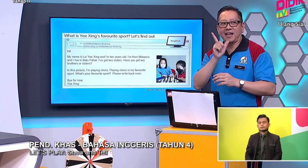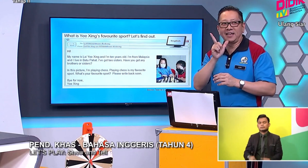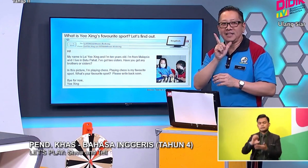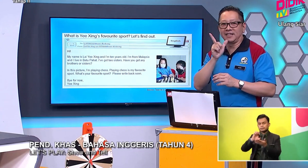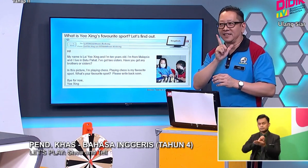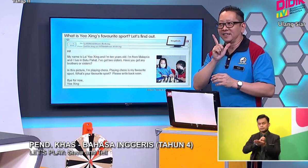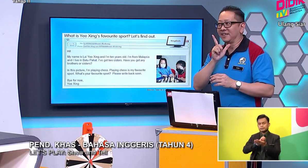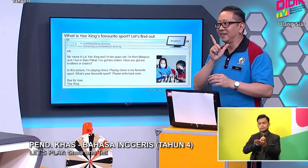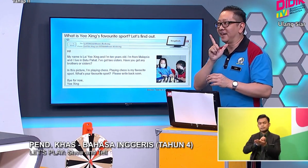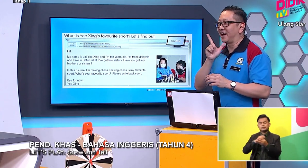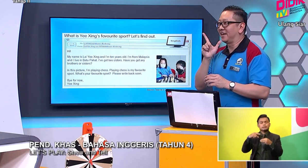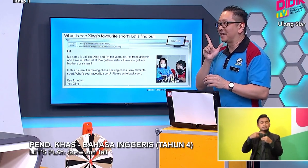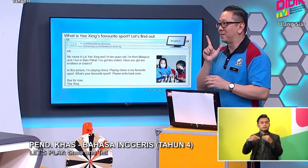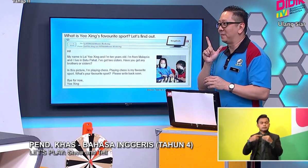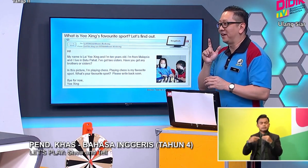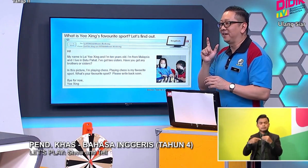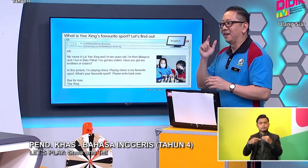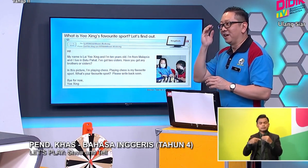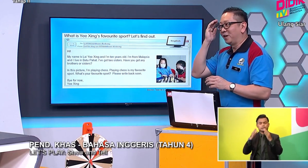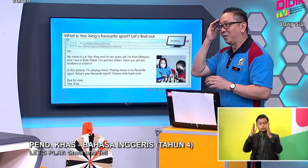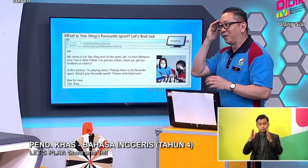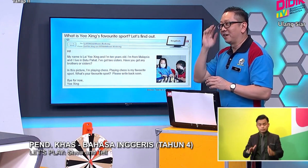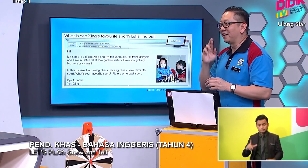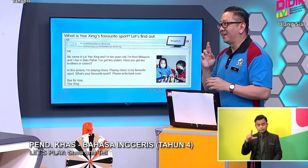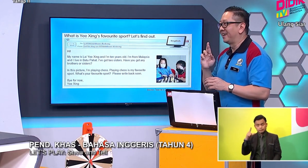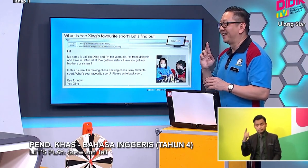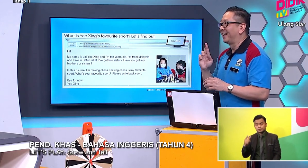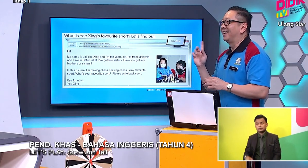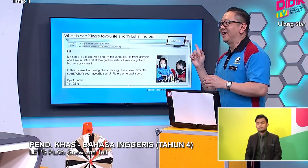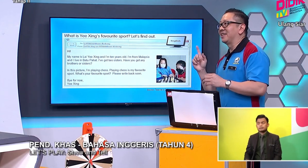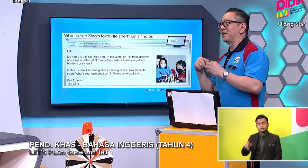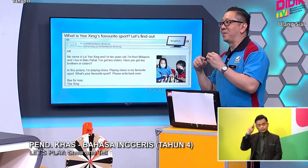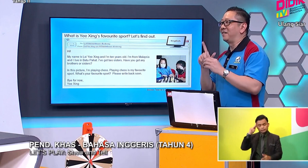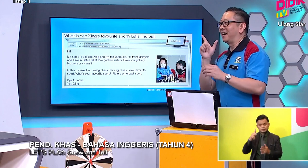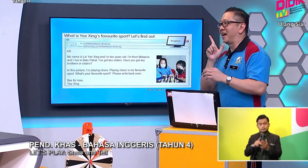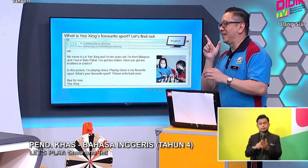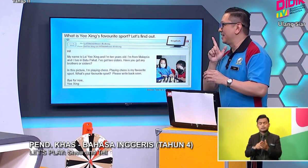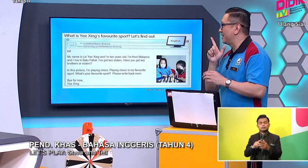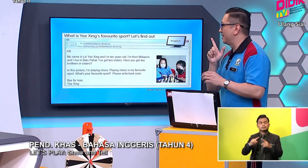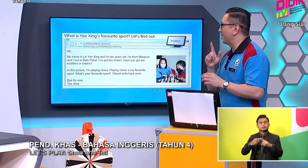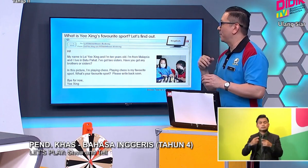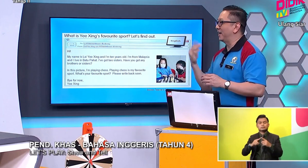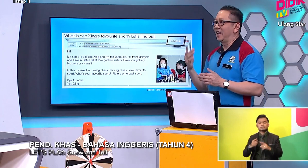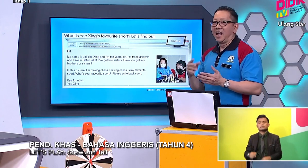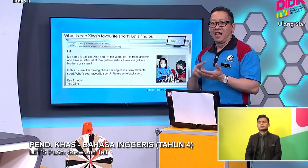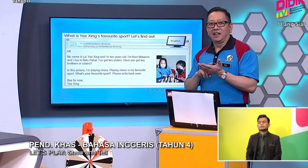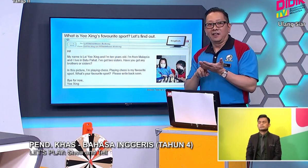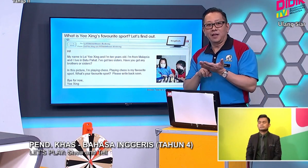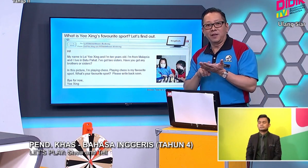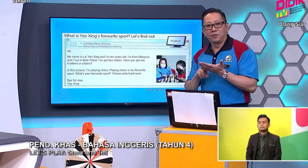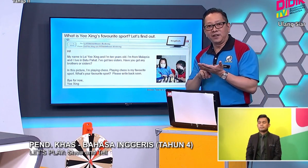Lai Isin. Okay. Ani Sen Bingbing. You know her. It's about Lai Isin. Okay.